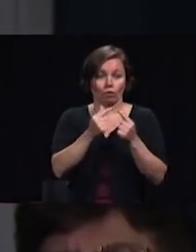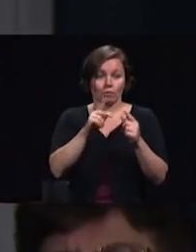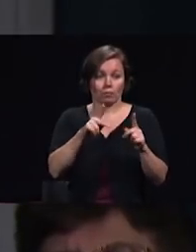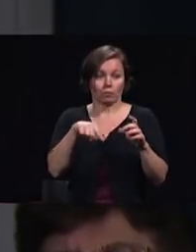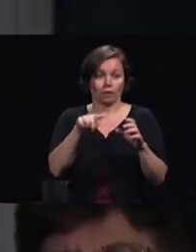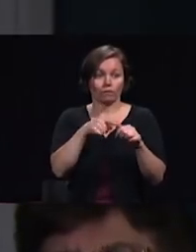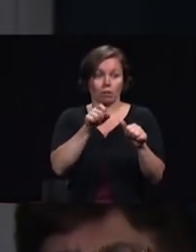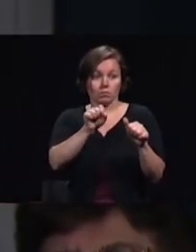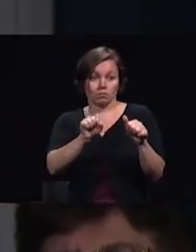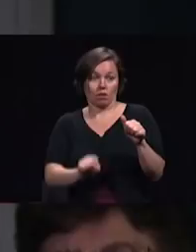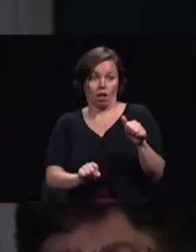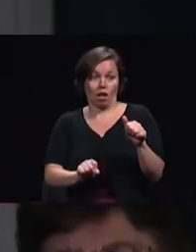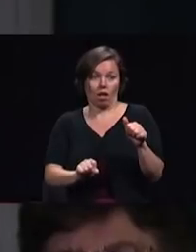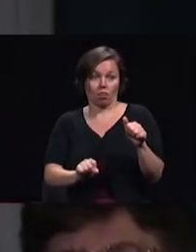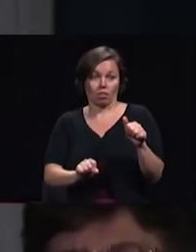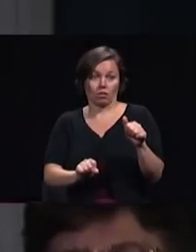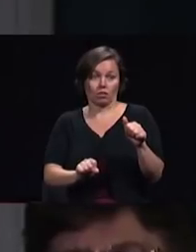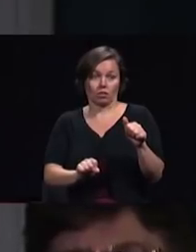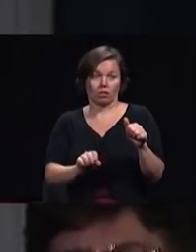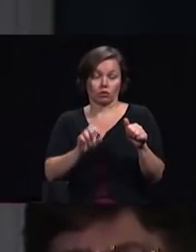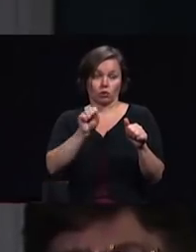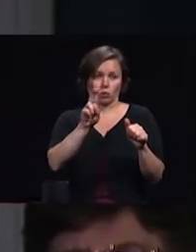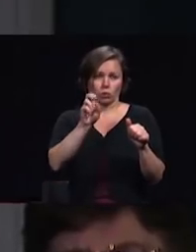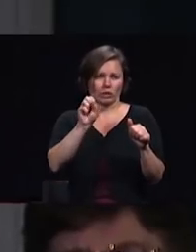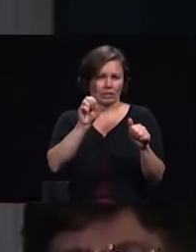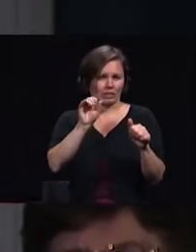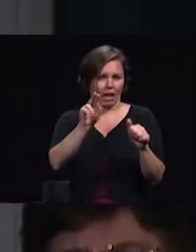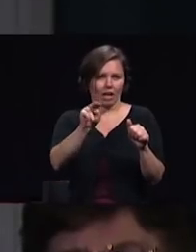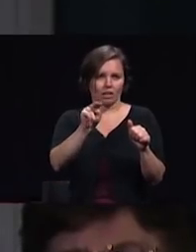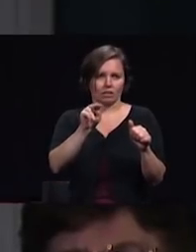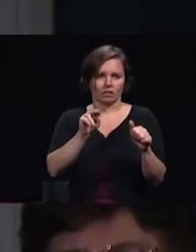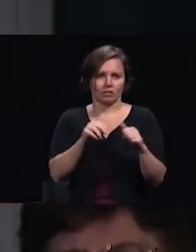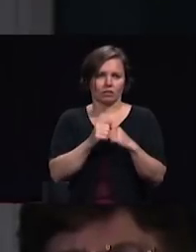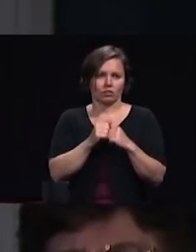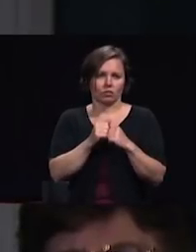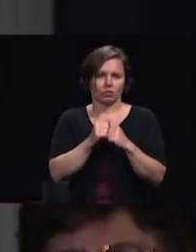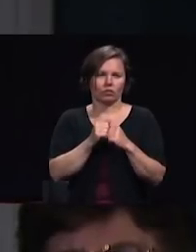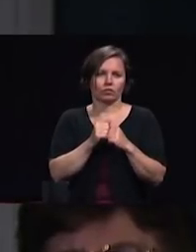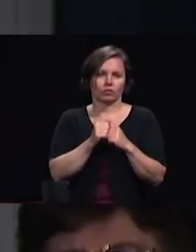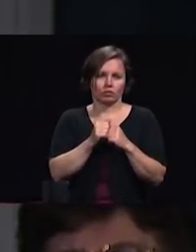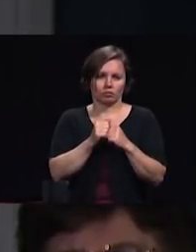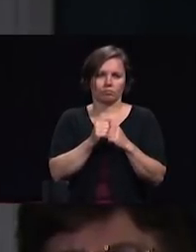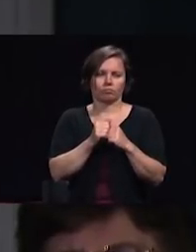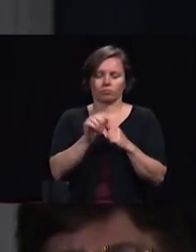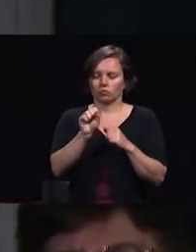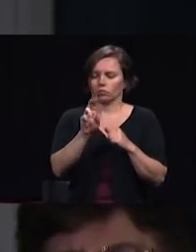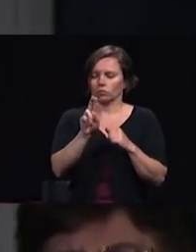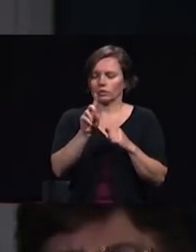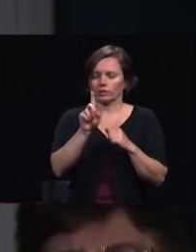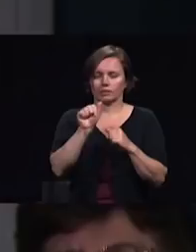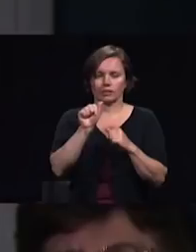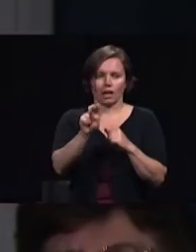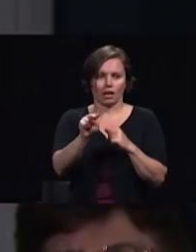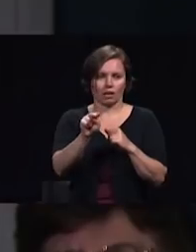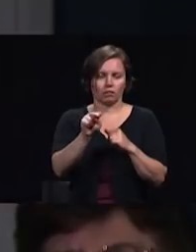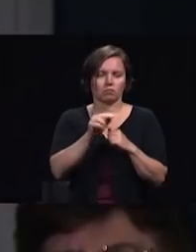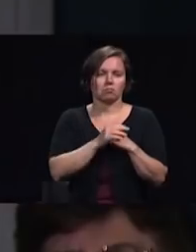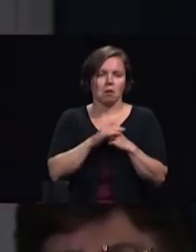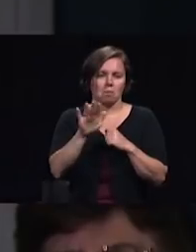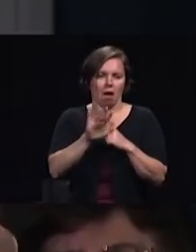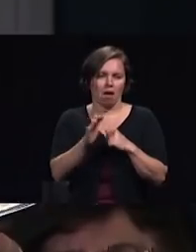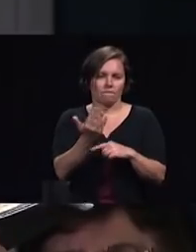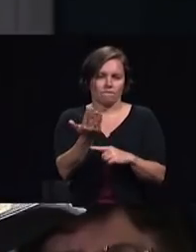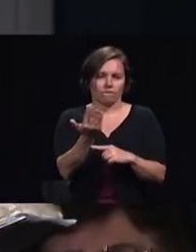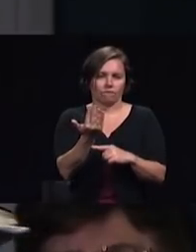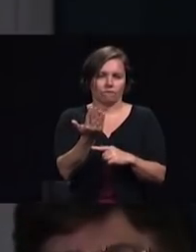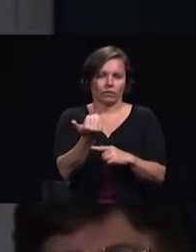about 50 people and a handful of 15 Egyptian Adventist meeting in this